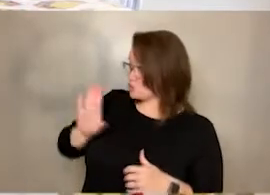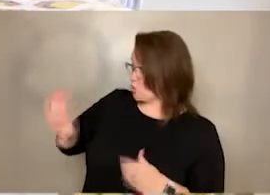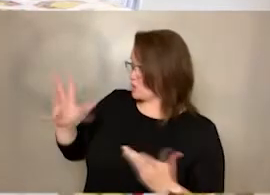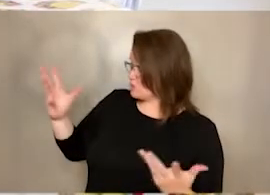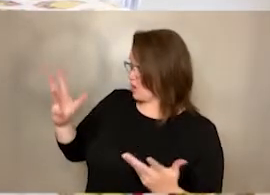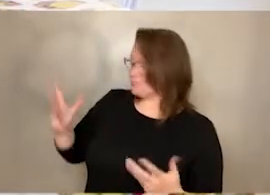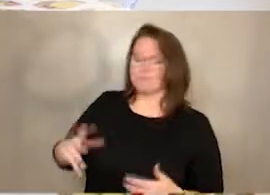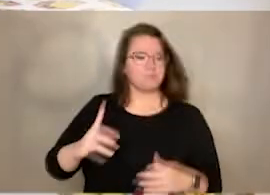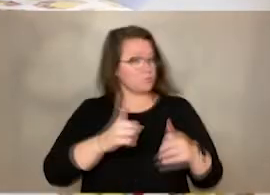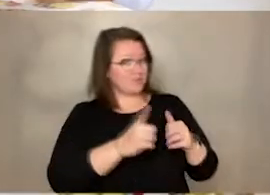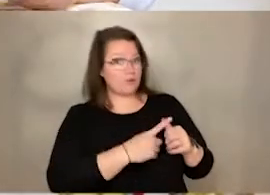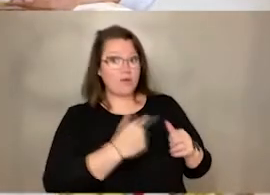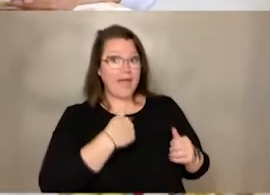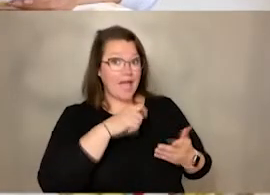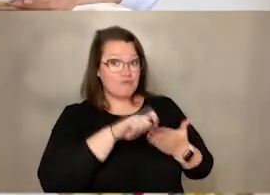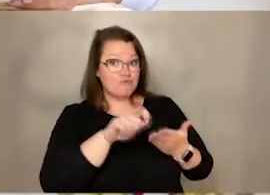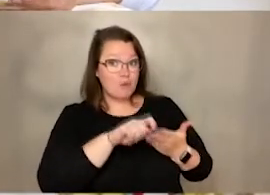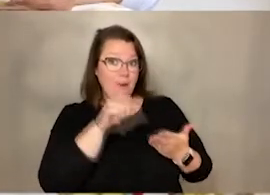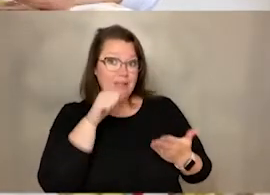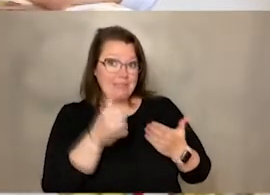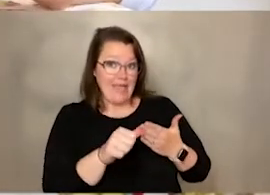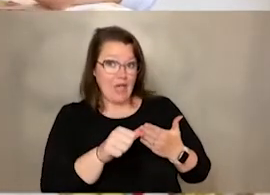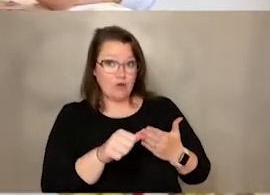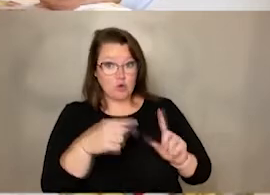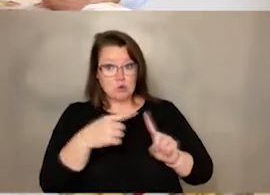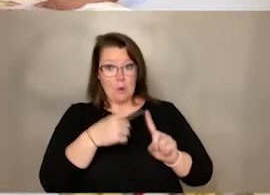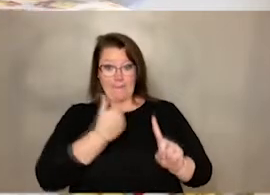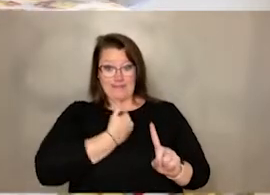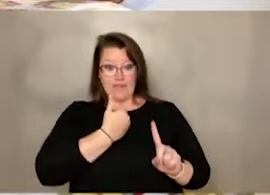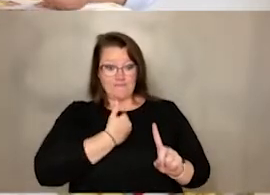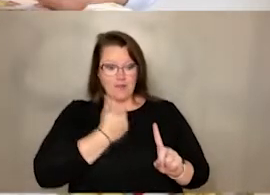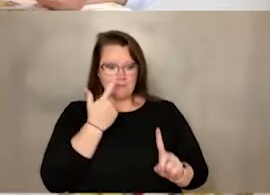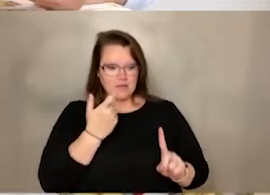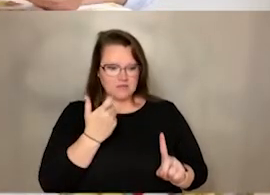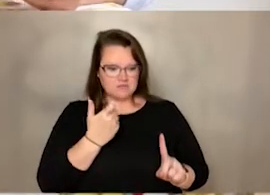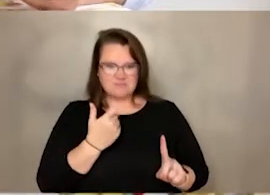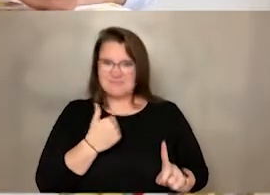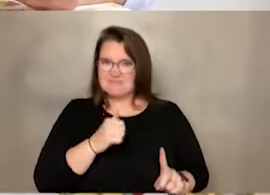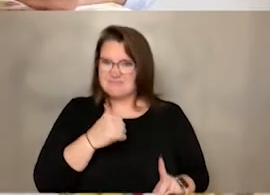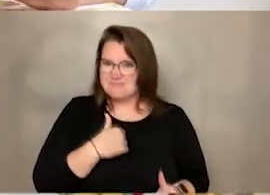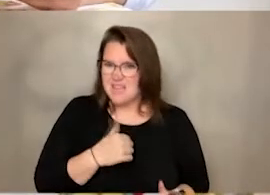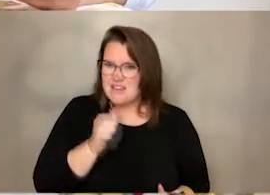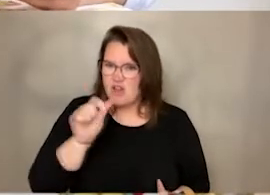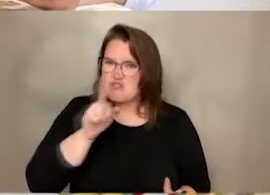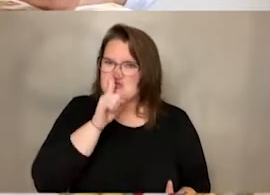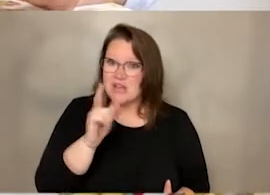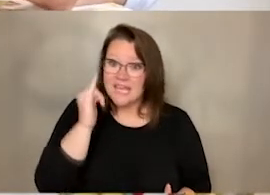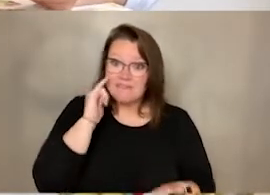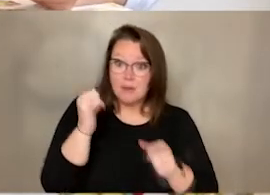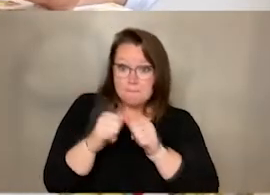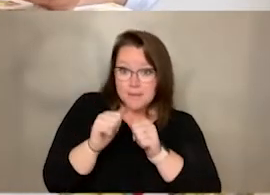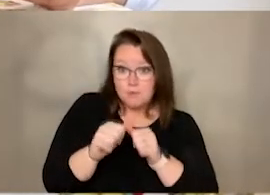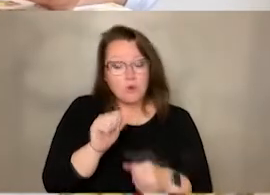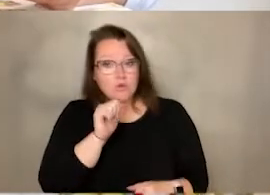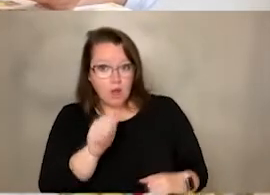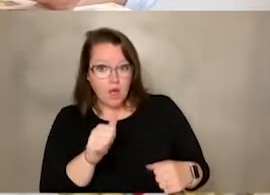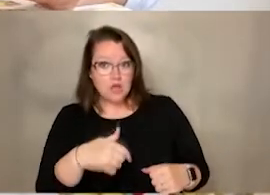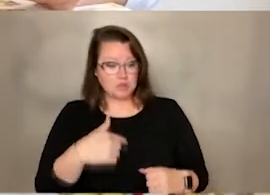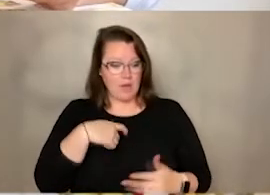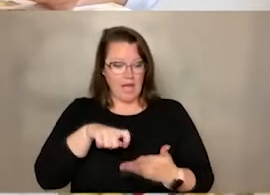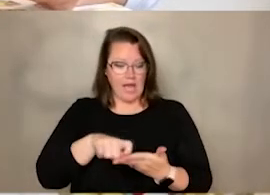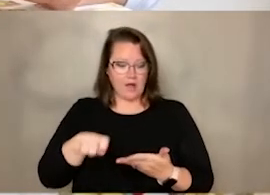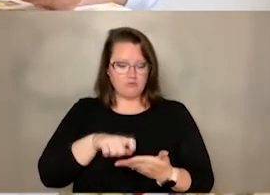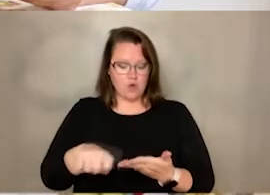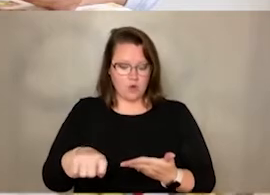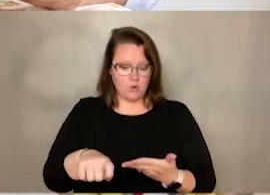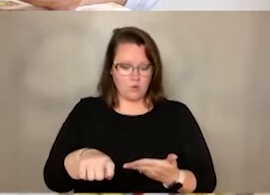to myself because I wasn't sure if I would remember what was going on. So I wrote that